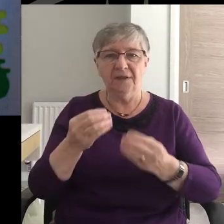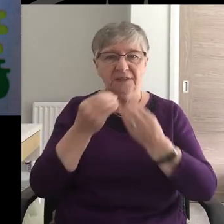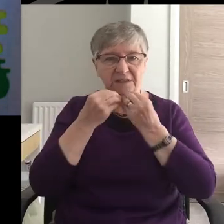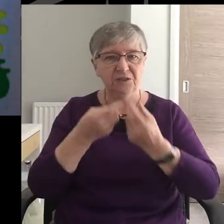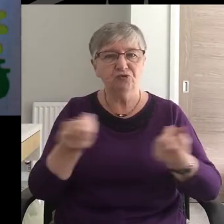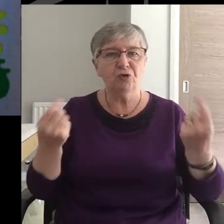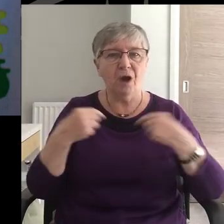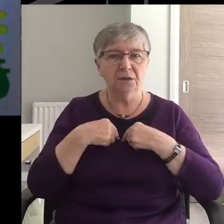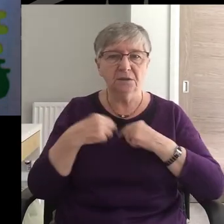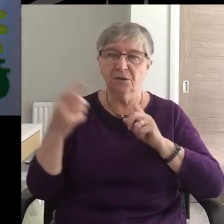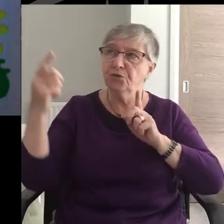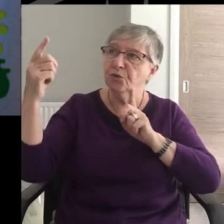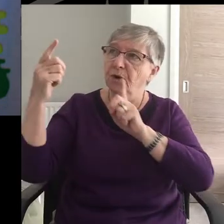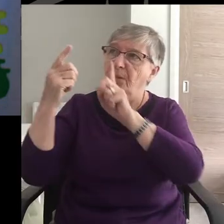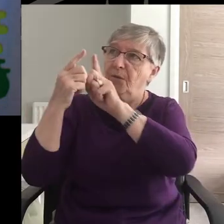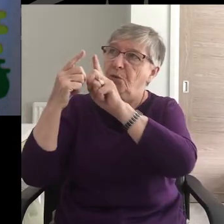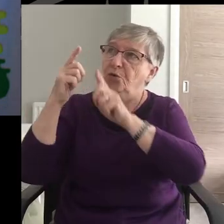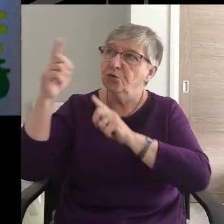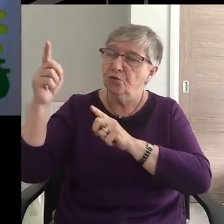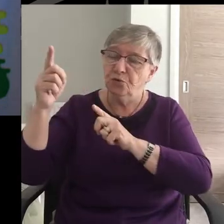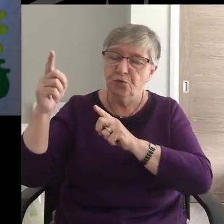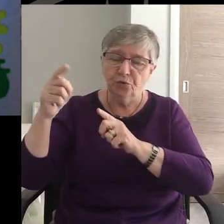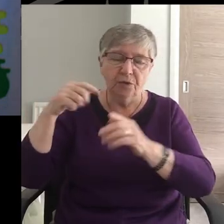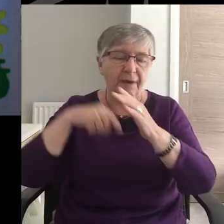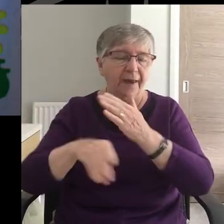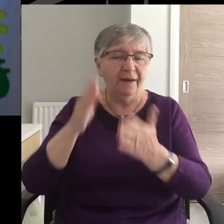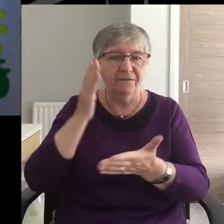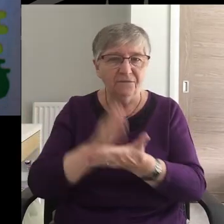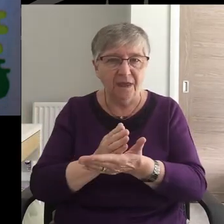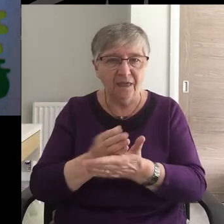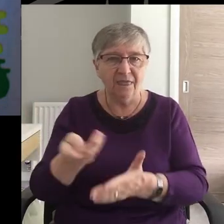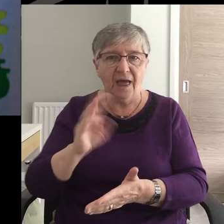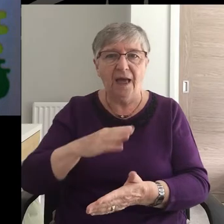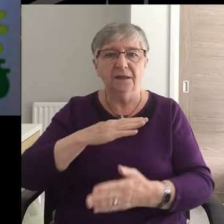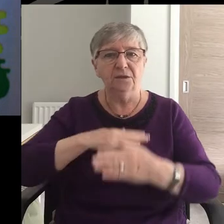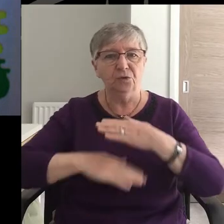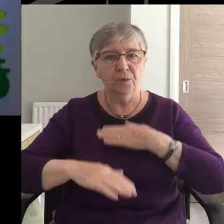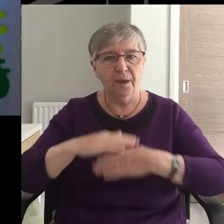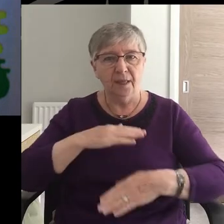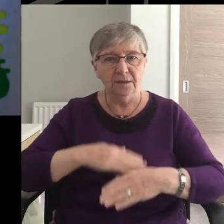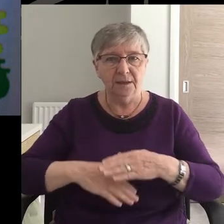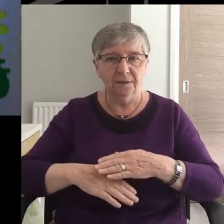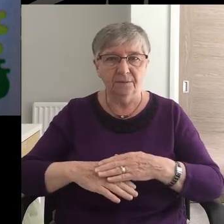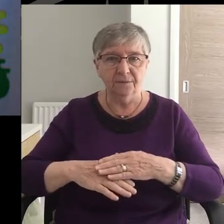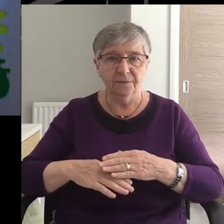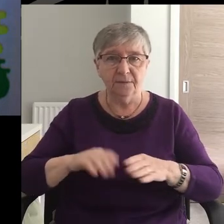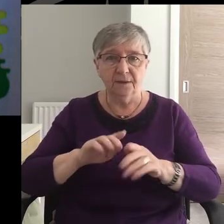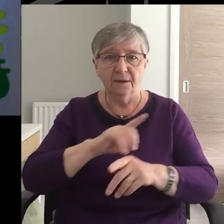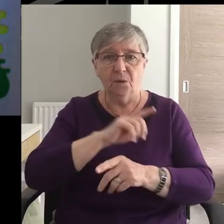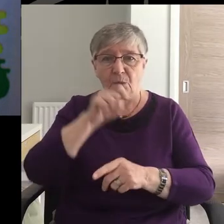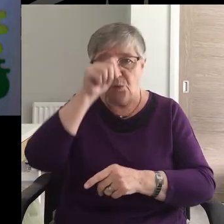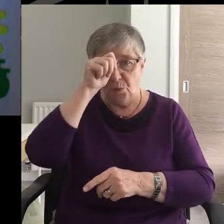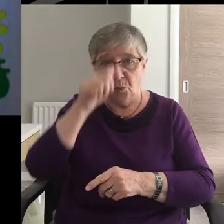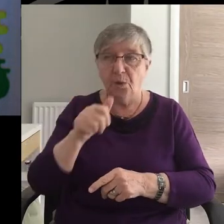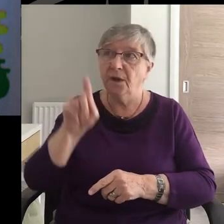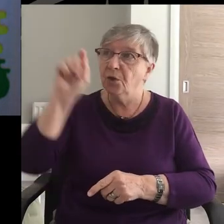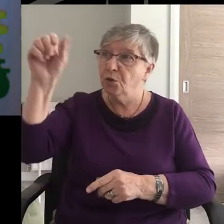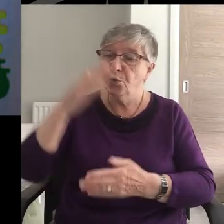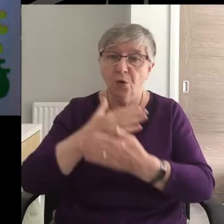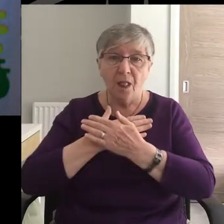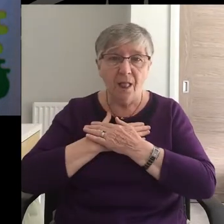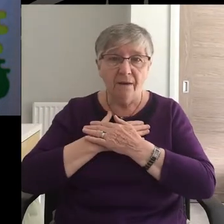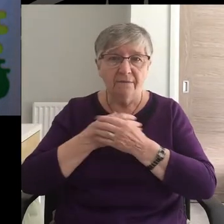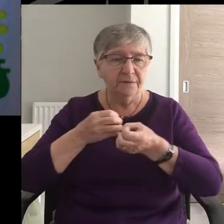to approach you instead in faith and humility, knowing that your love extends